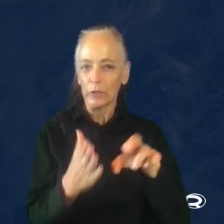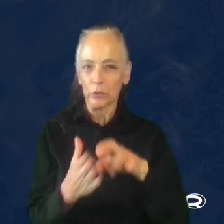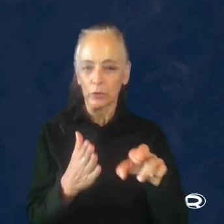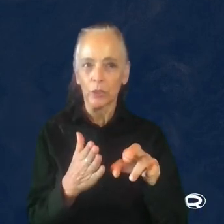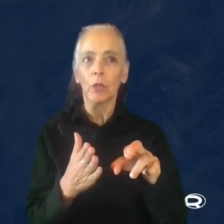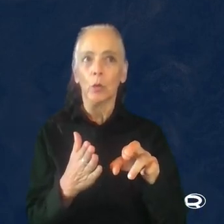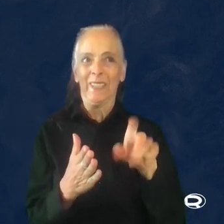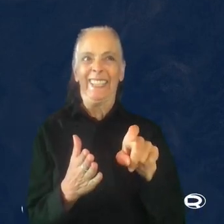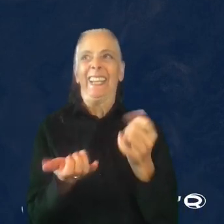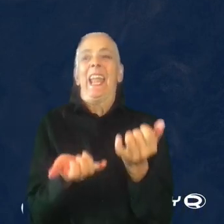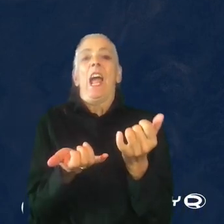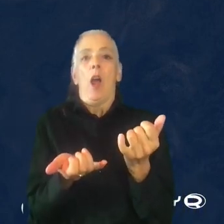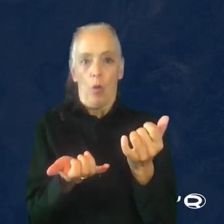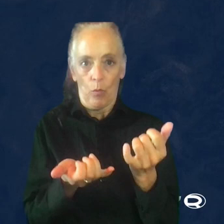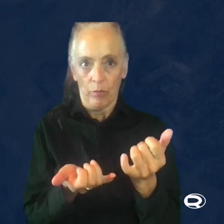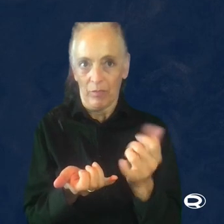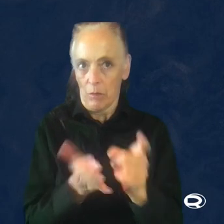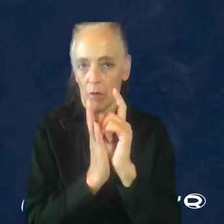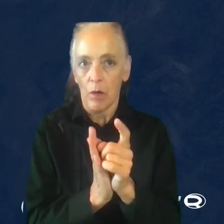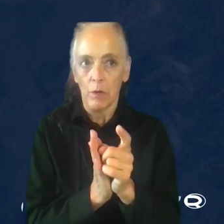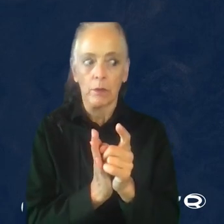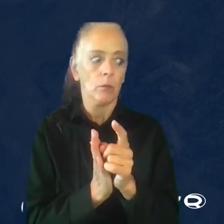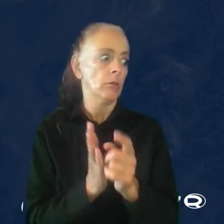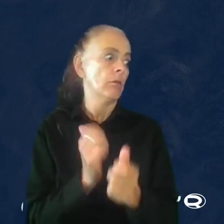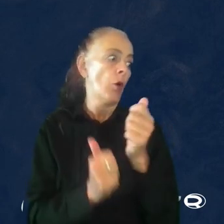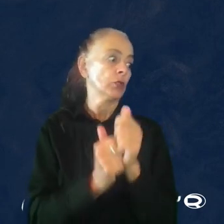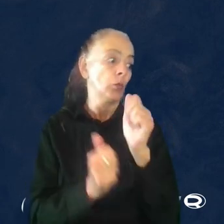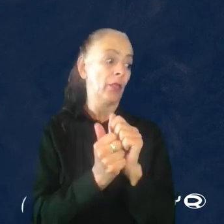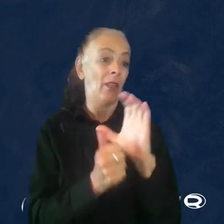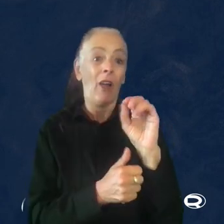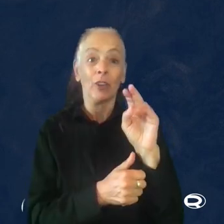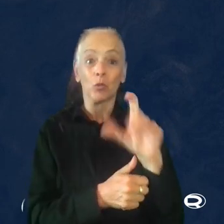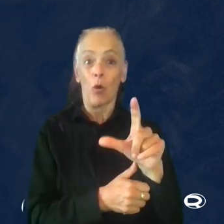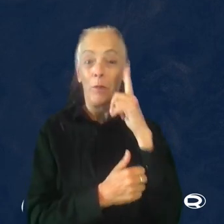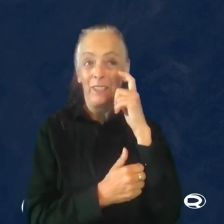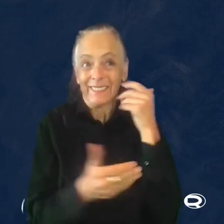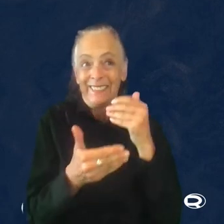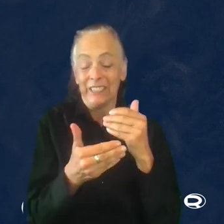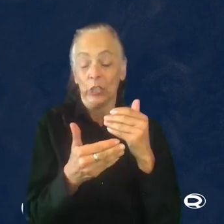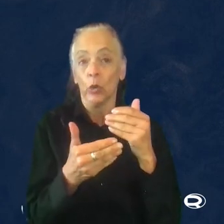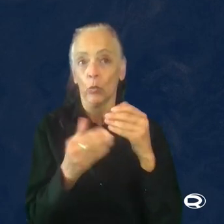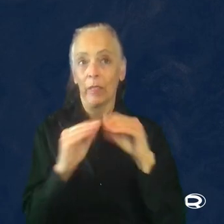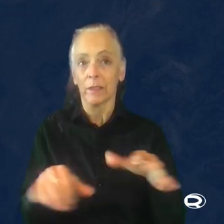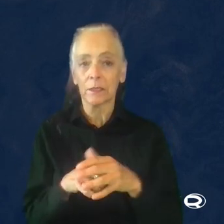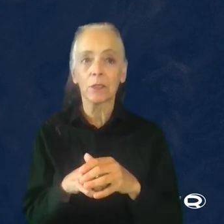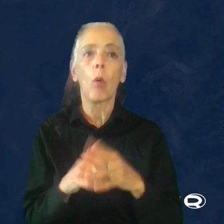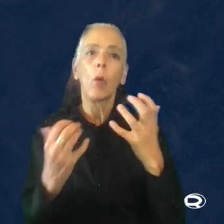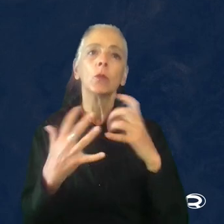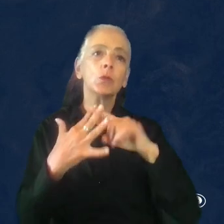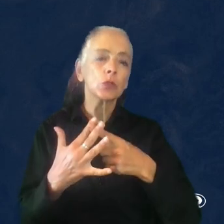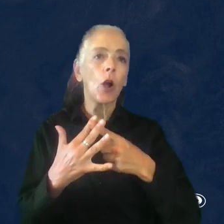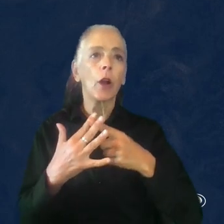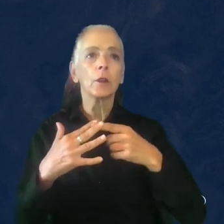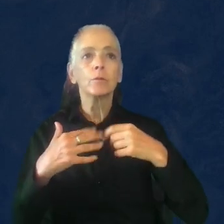right now, especially on Control as it was not too far away from release. And my main goal was to get things rolling, start getting a process in place